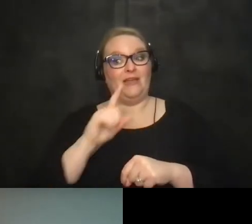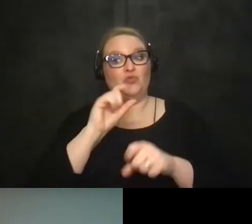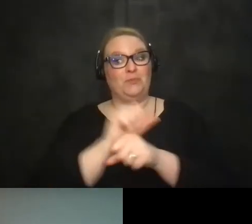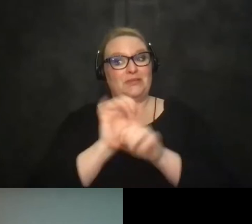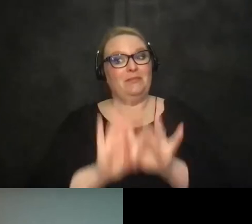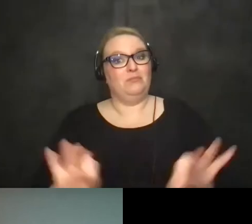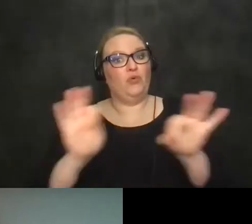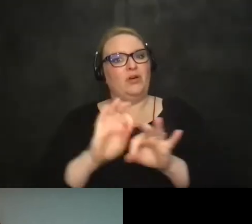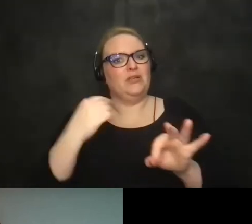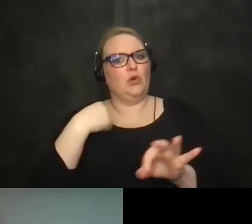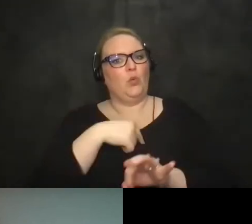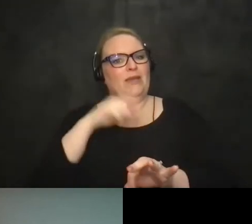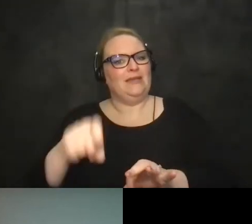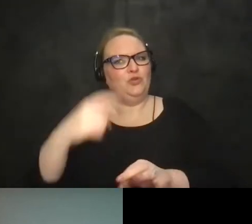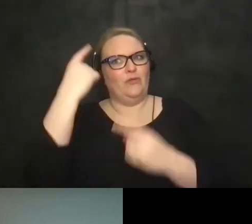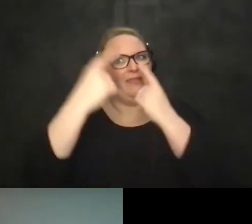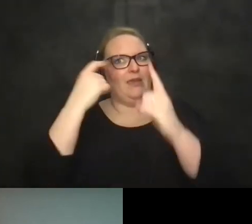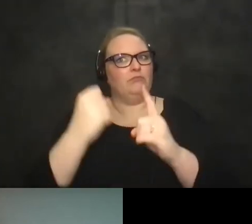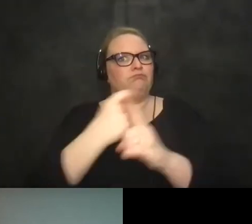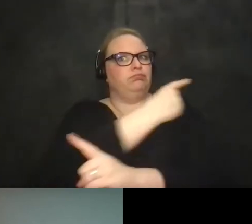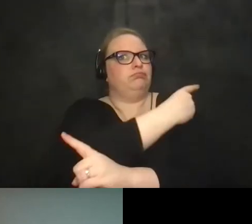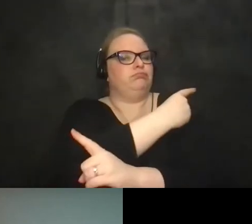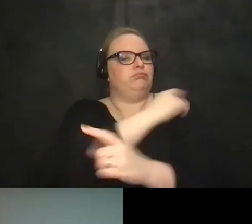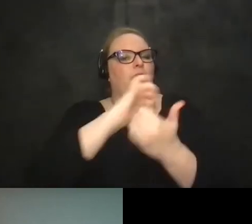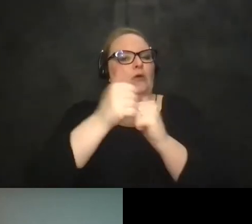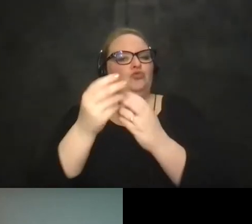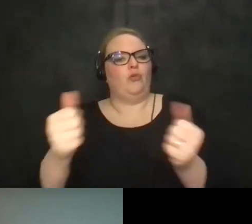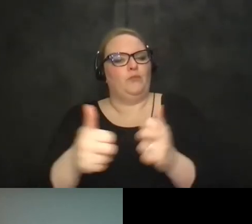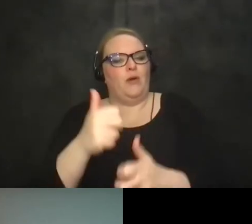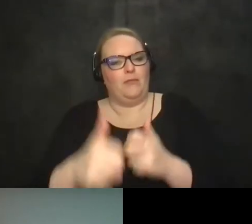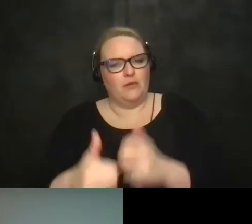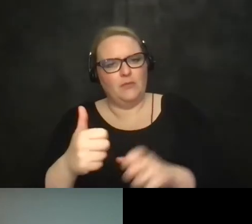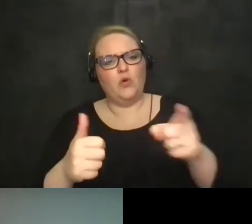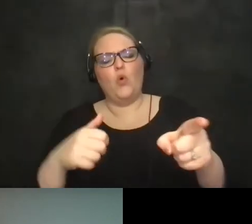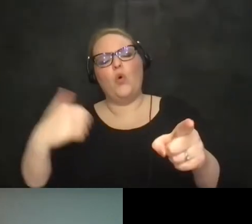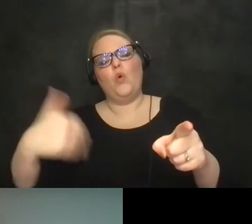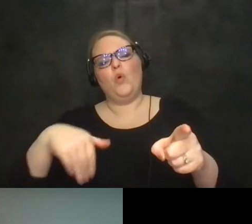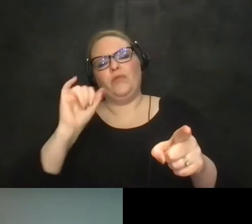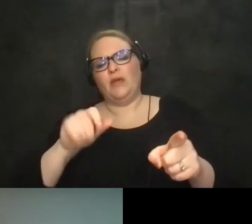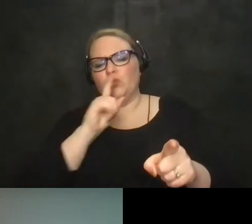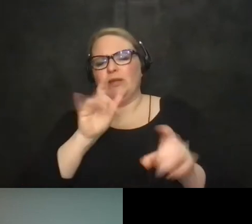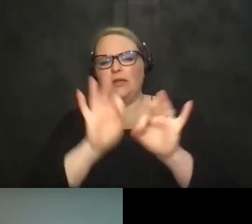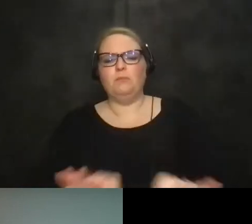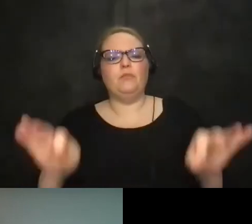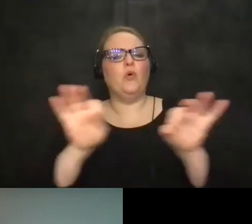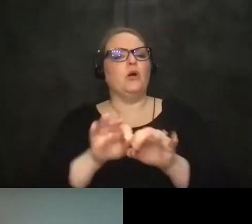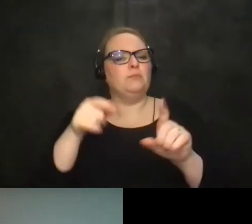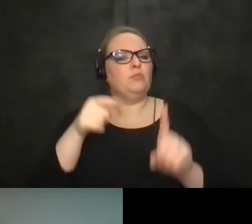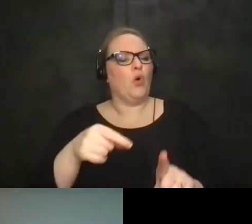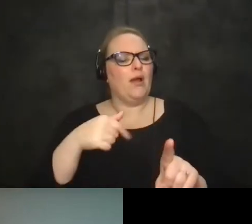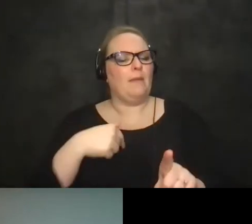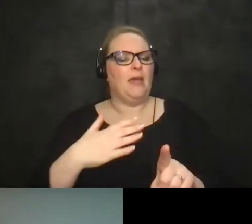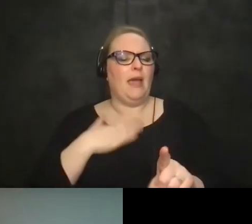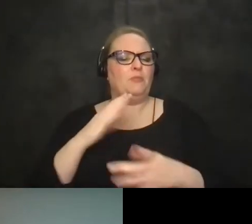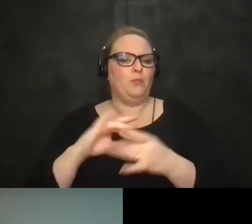thinking outside the box and that really it's such an important point so i'm really glad you took i